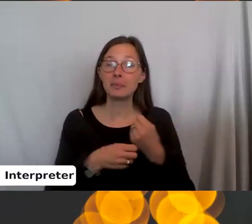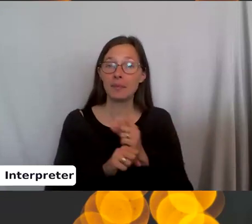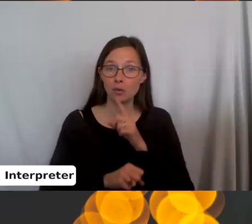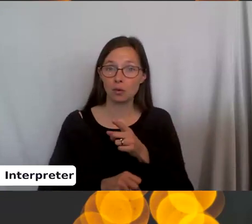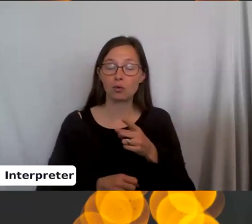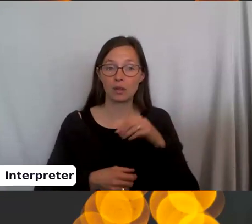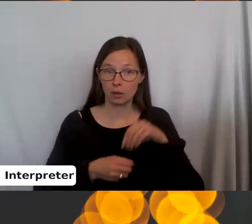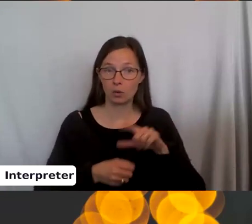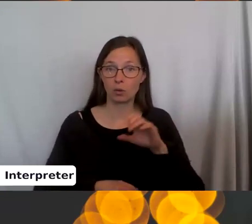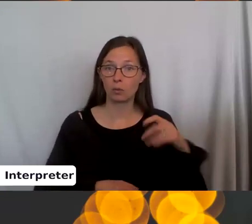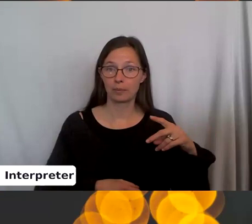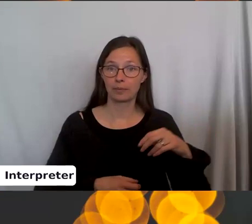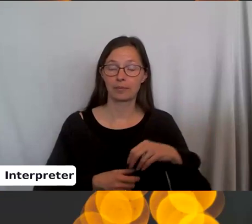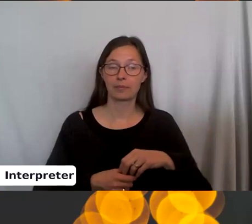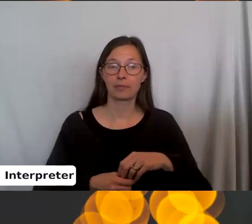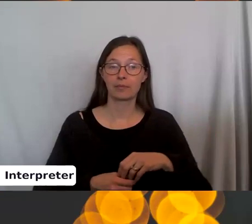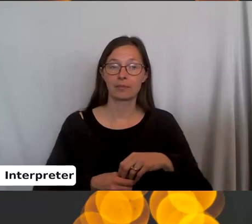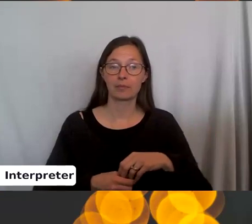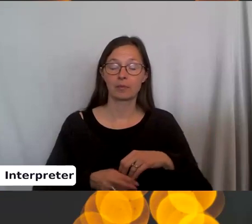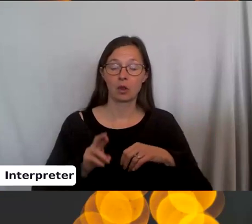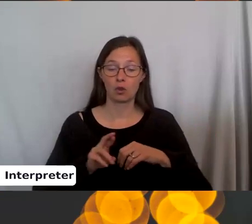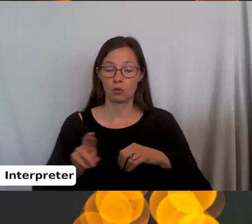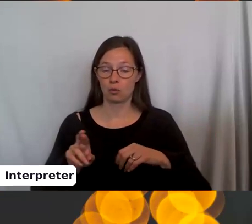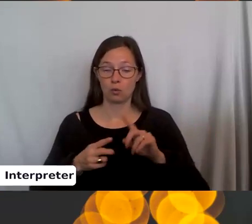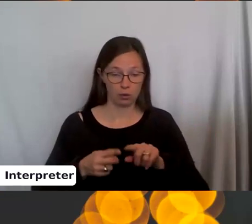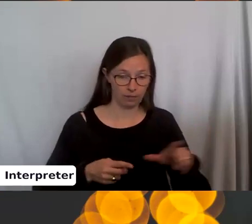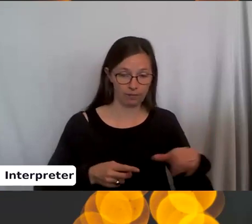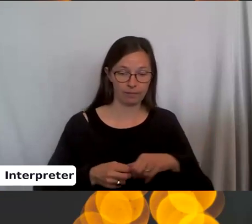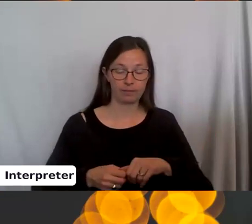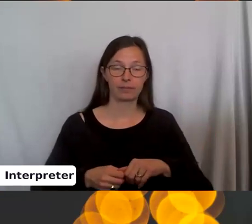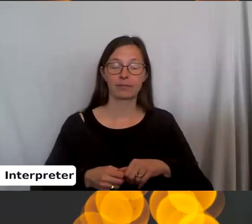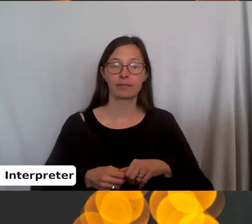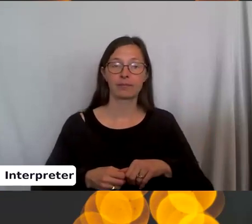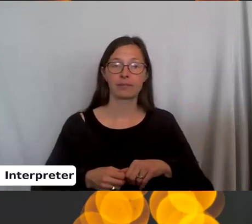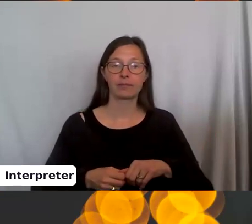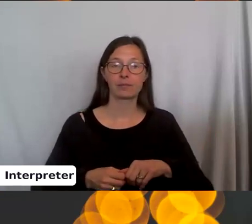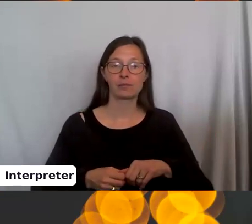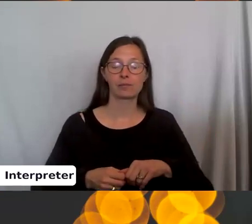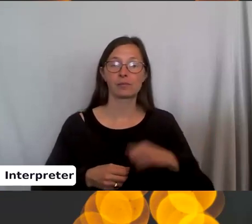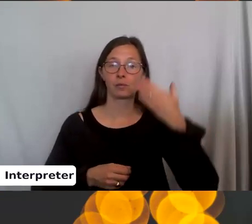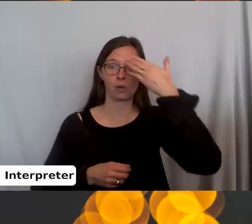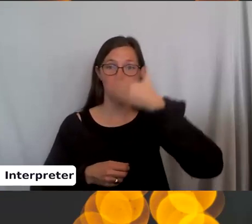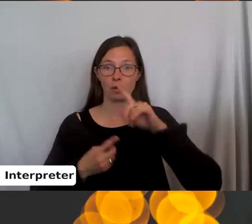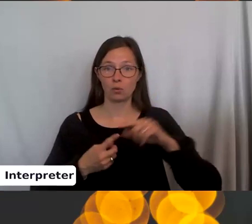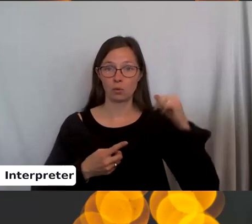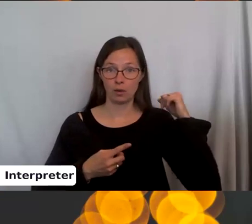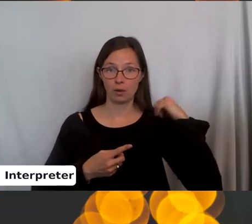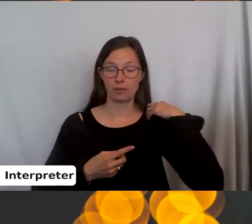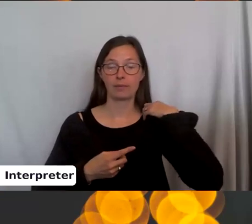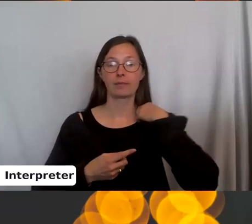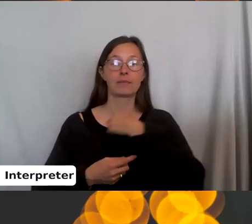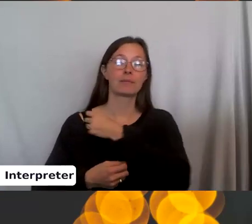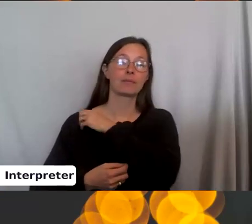in the loop, right to left, you're going front to back. You're going to go over the top